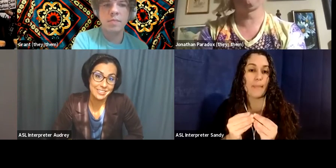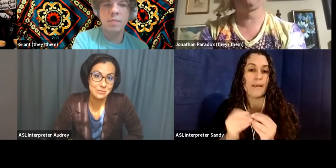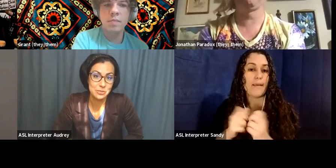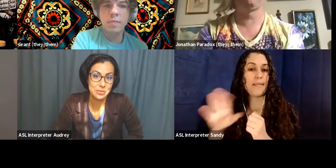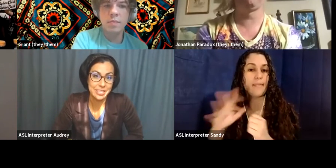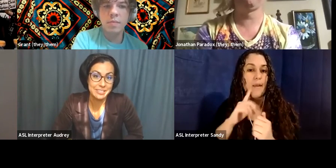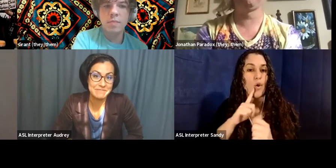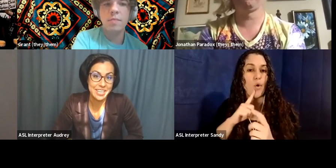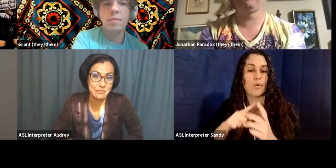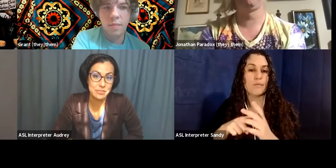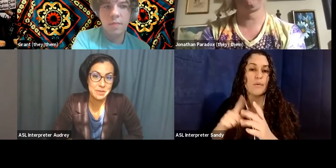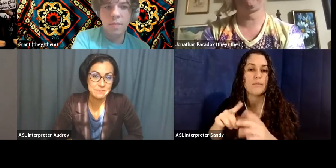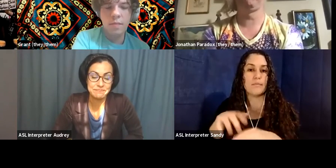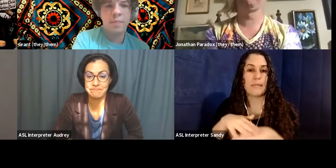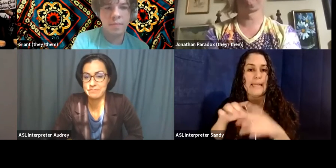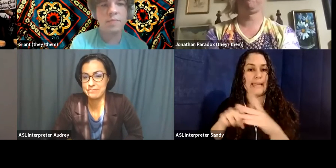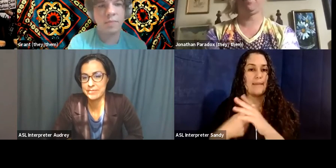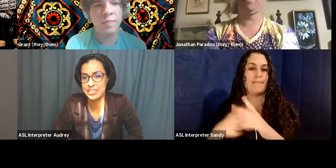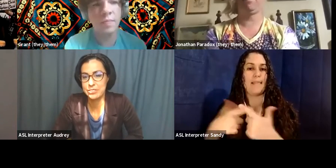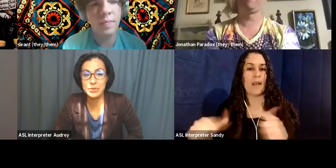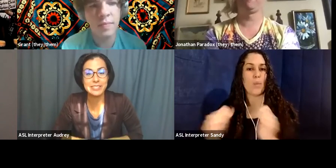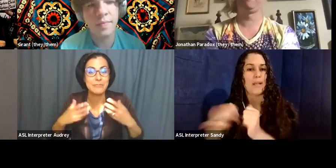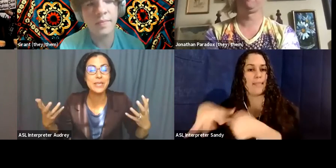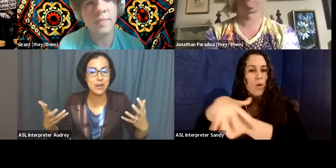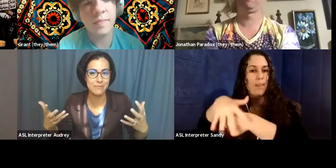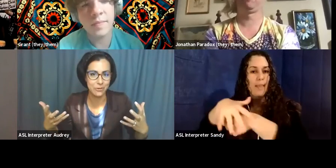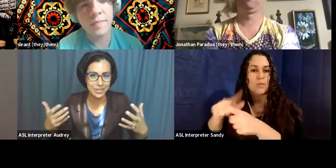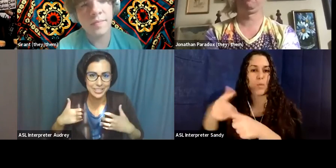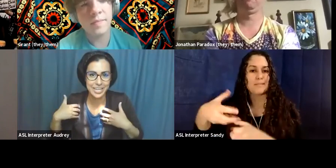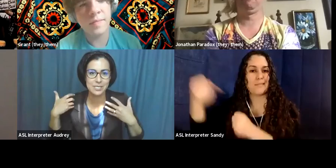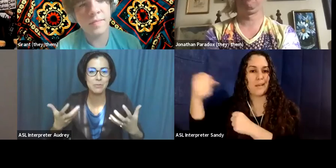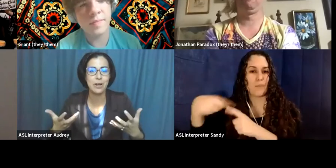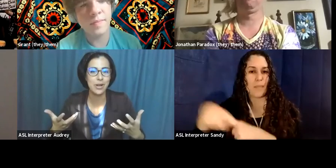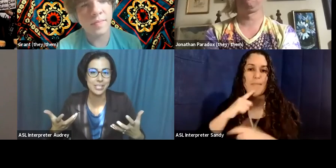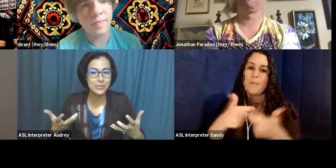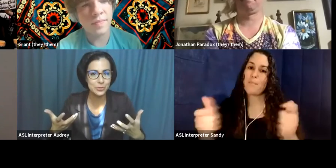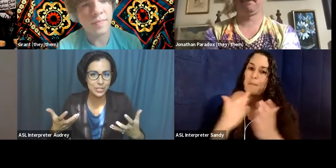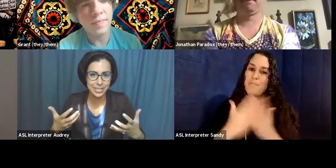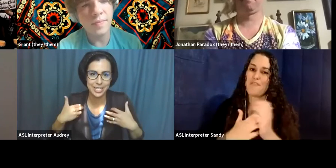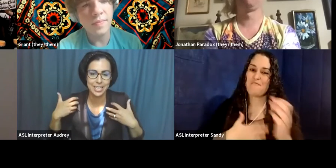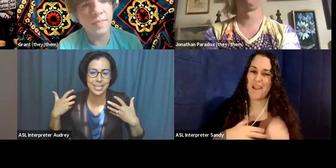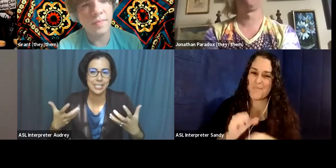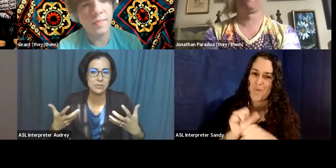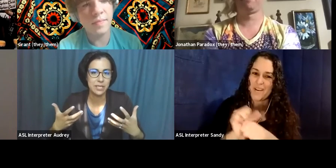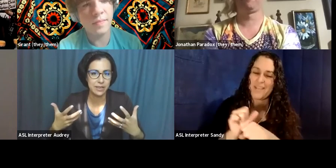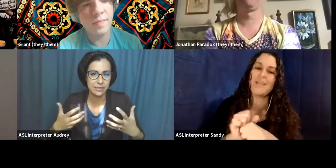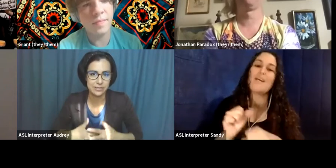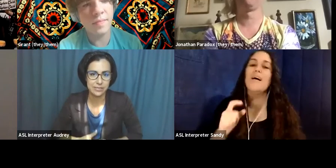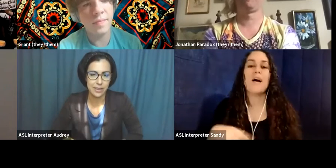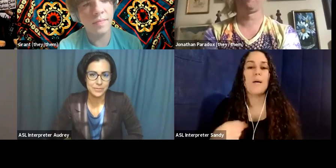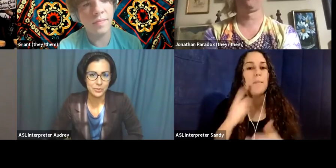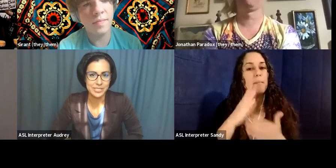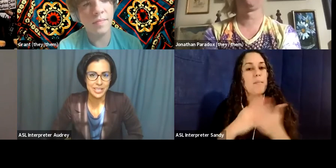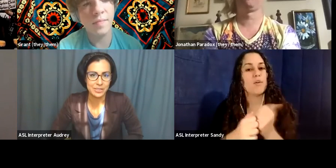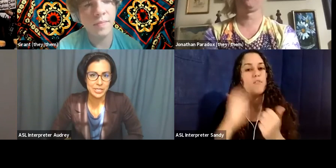their native land was really taken from them. So that's a big part of my work. It's a big part of why I do this work. Um, because,